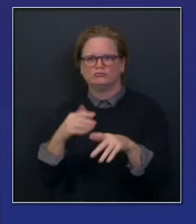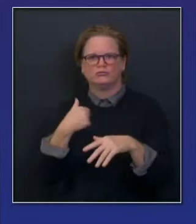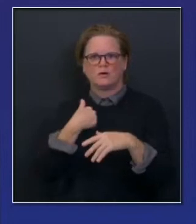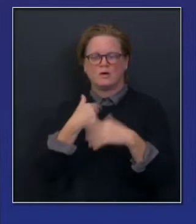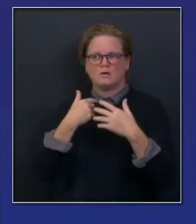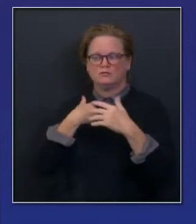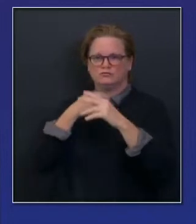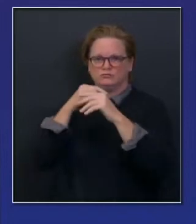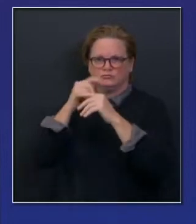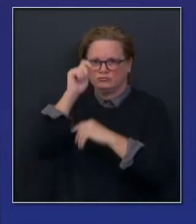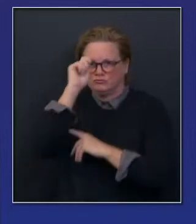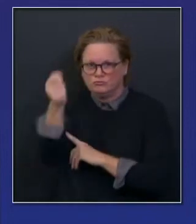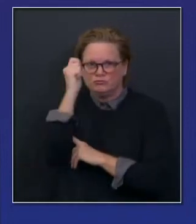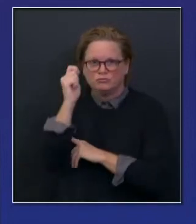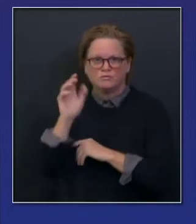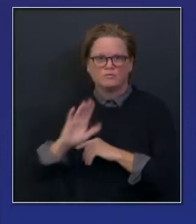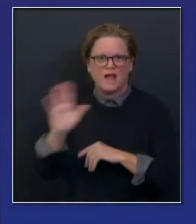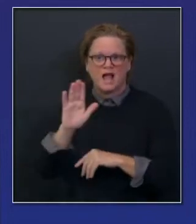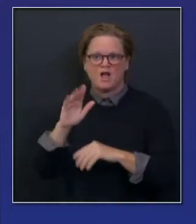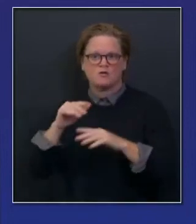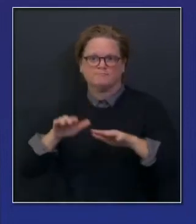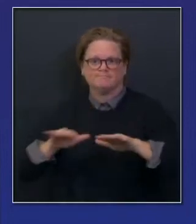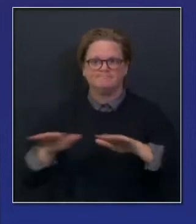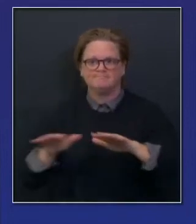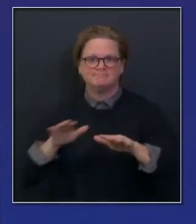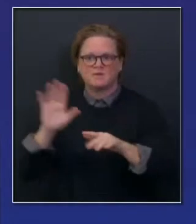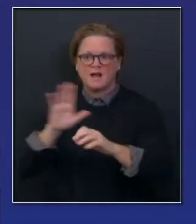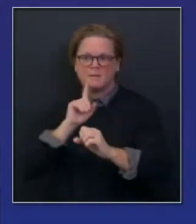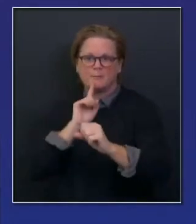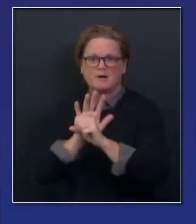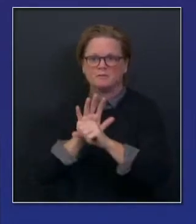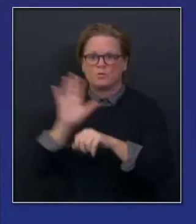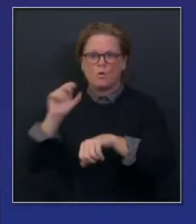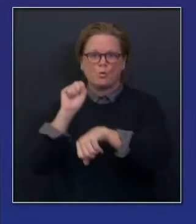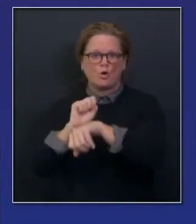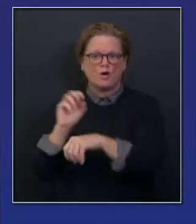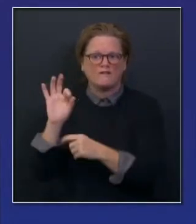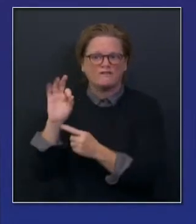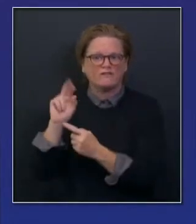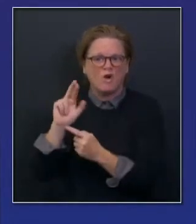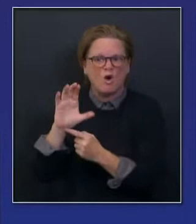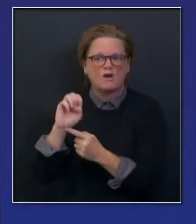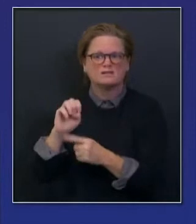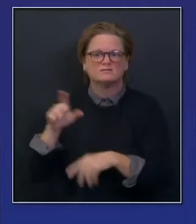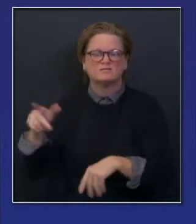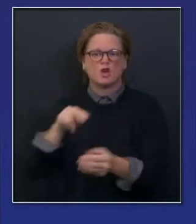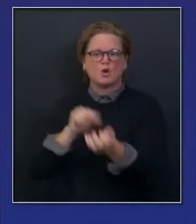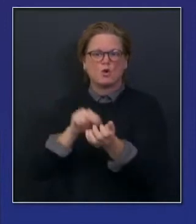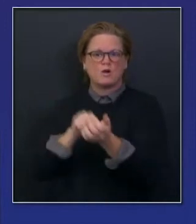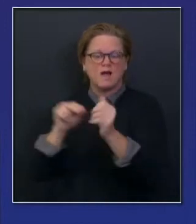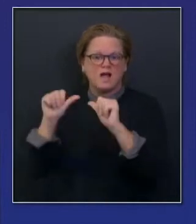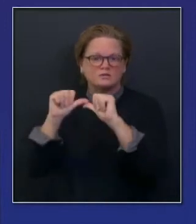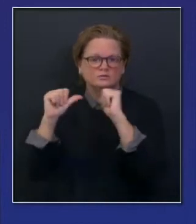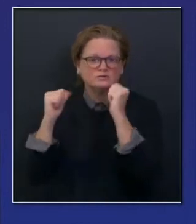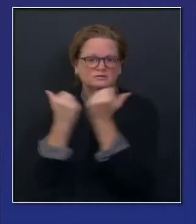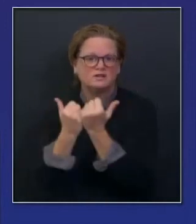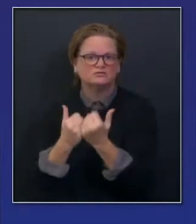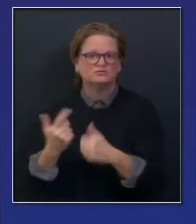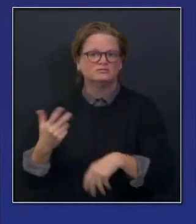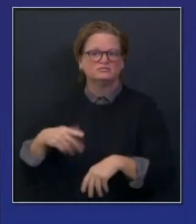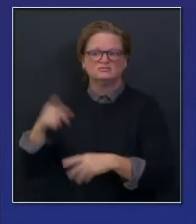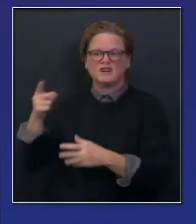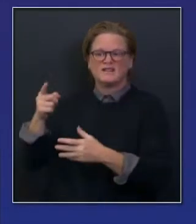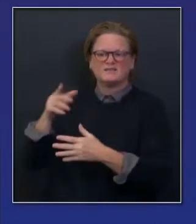our representative workforce and the California Nurses Association. You know, that were wonderful in terms of their